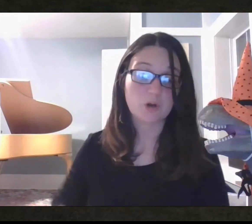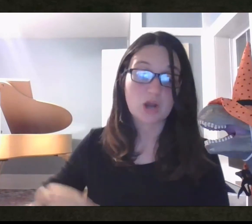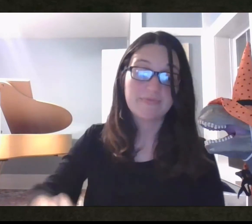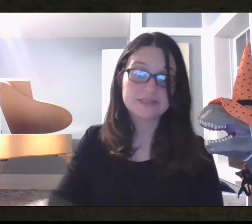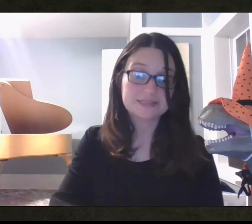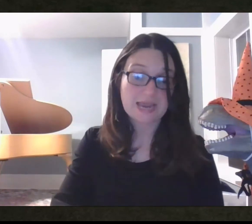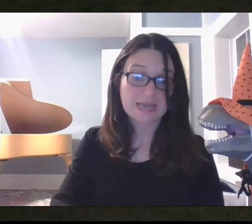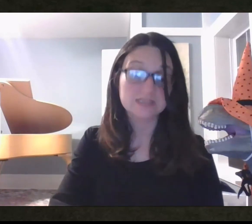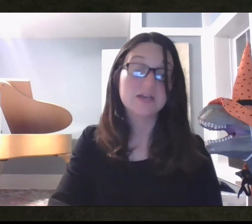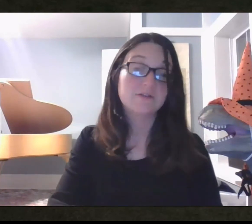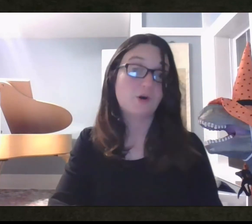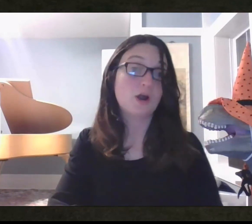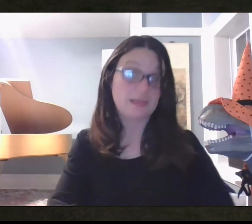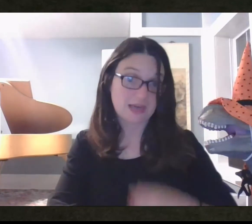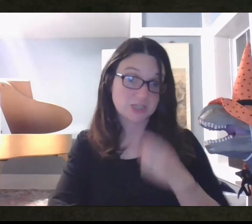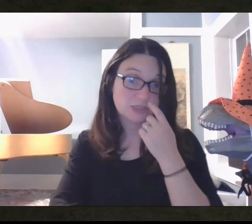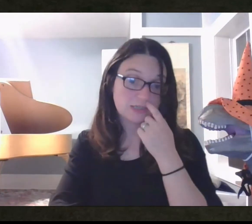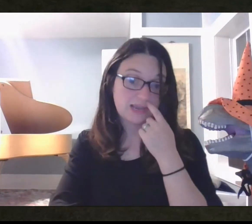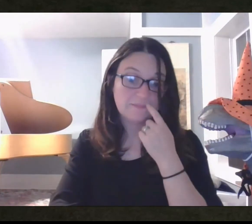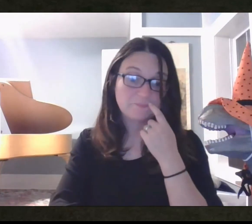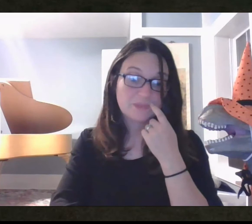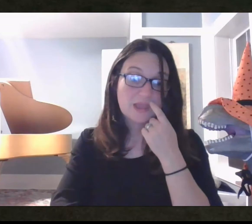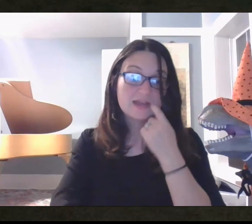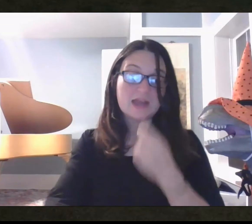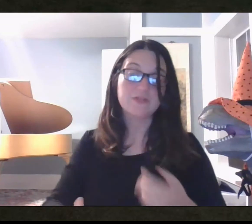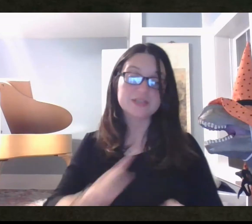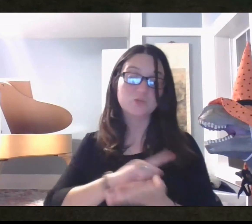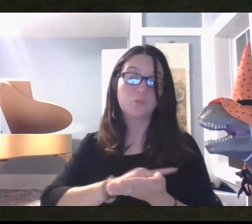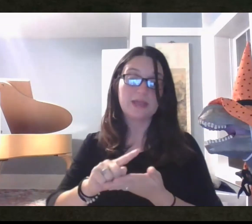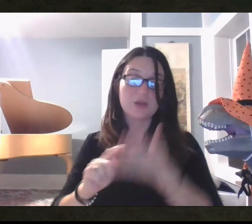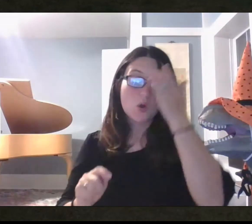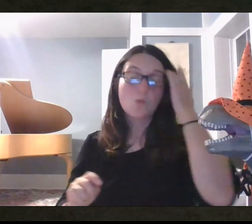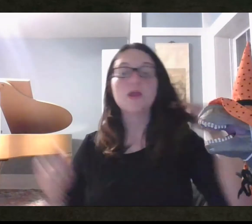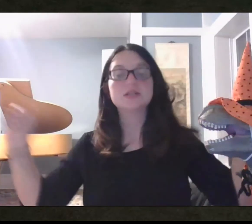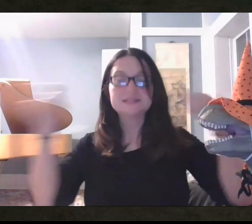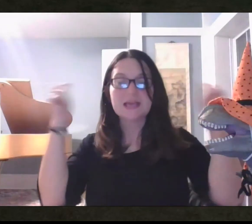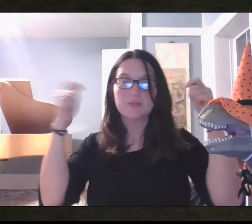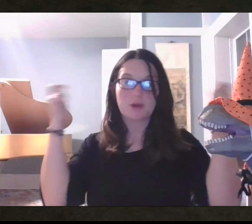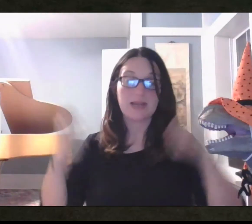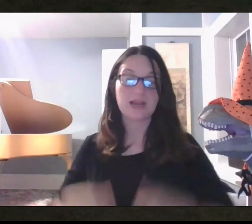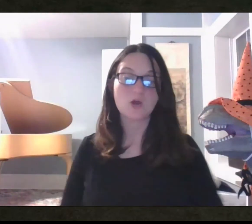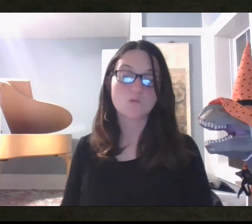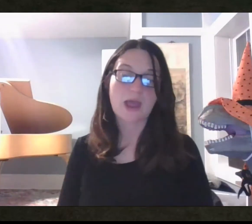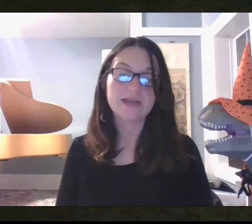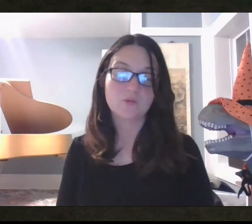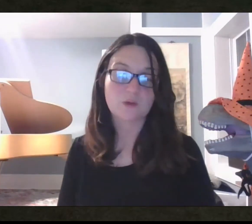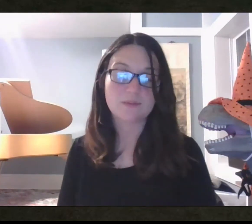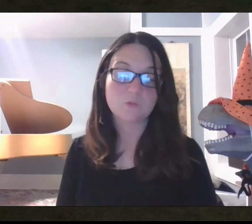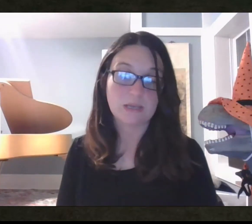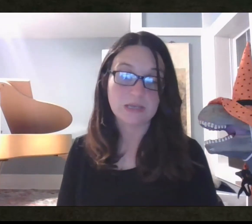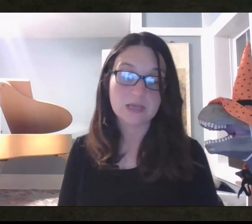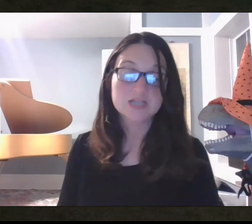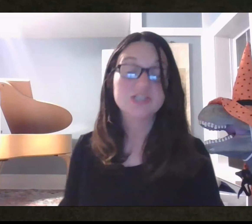November the 2nd, for Election Day. Now, this week, we are celebrating Red